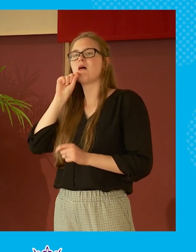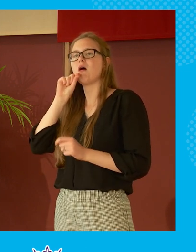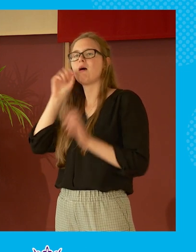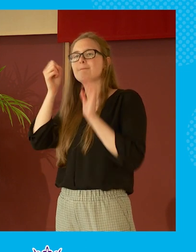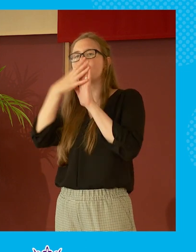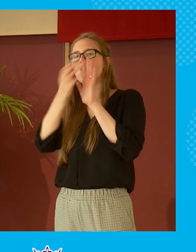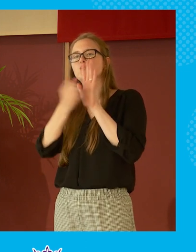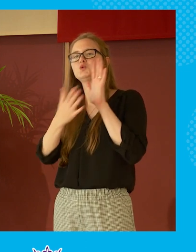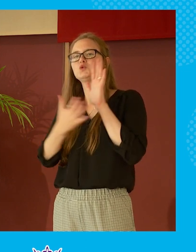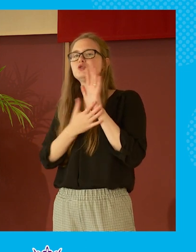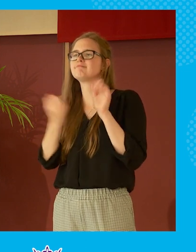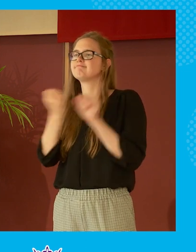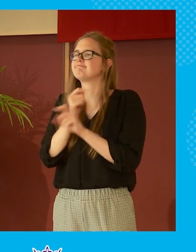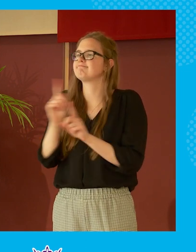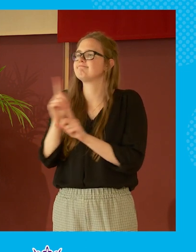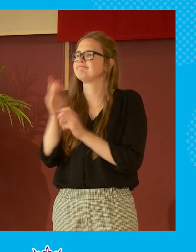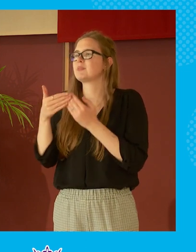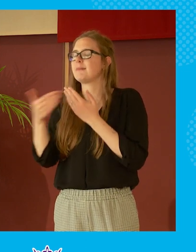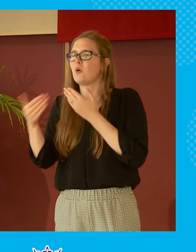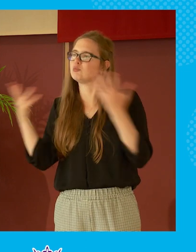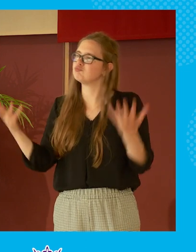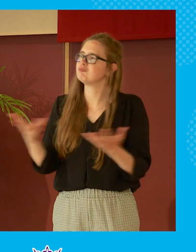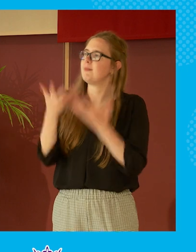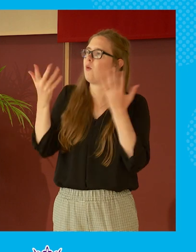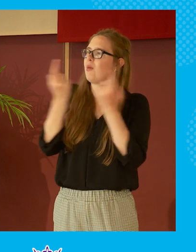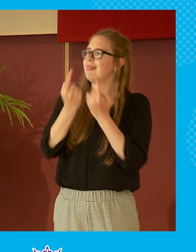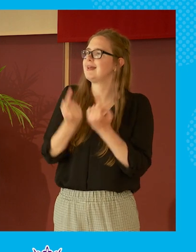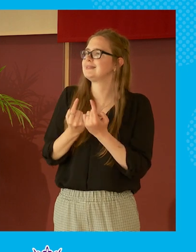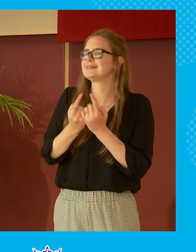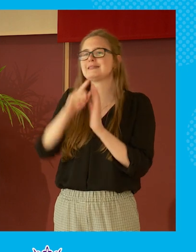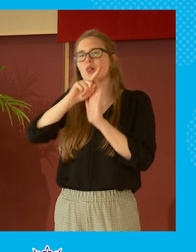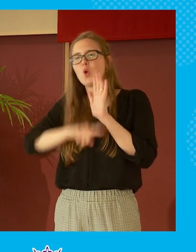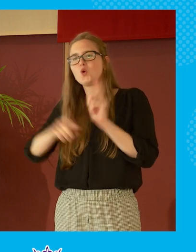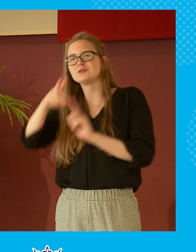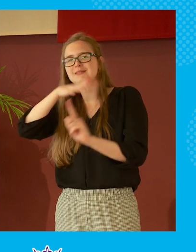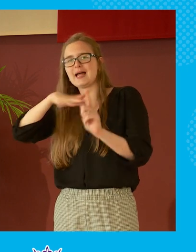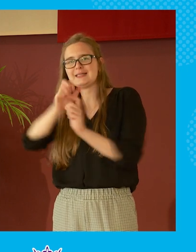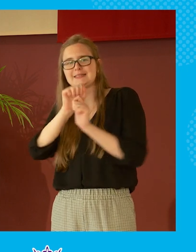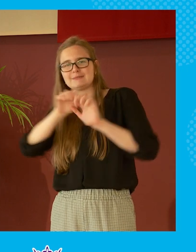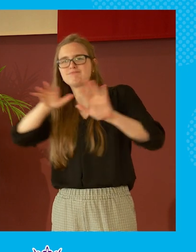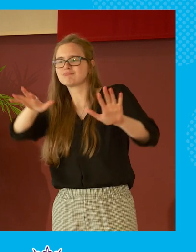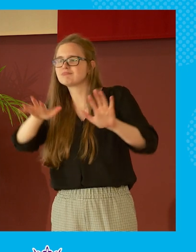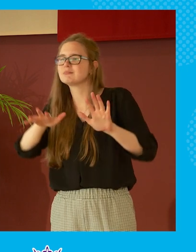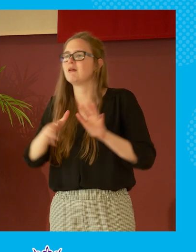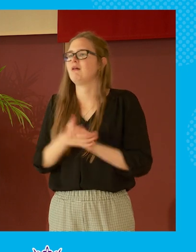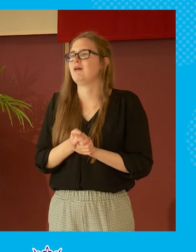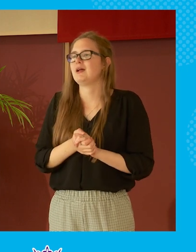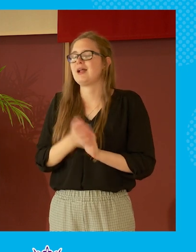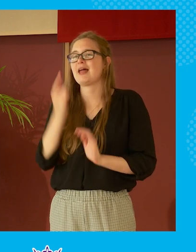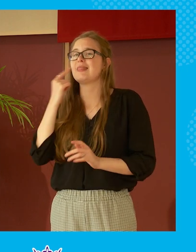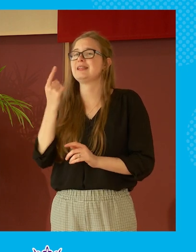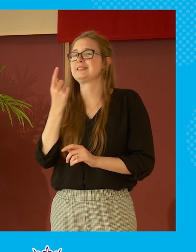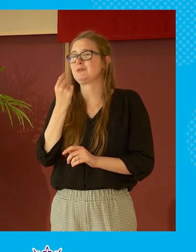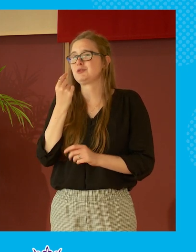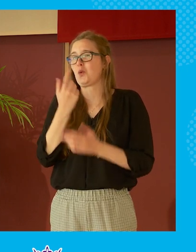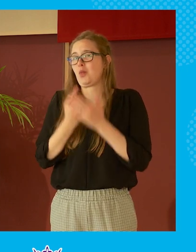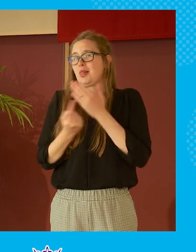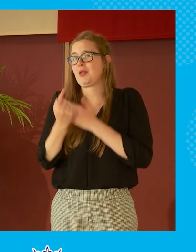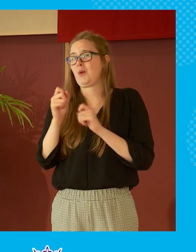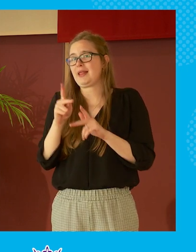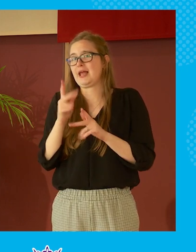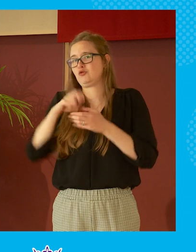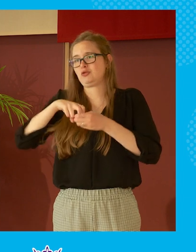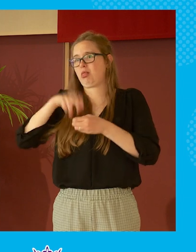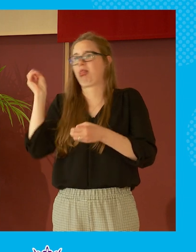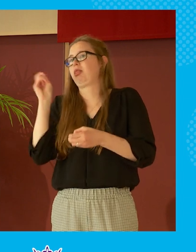to more promote things that the law society is doing and things like that and that's probably one of the only reasons that i don't just